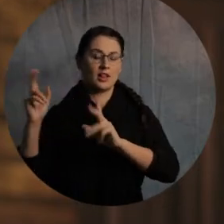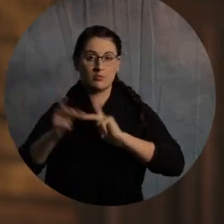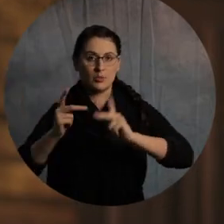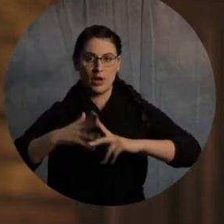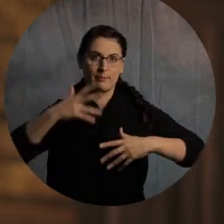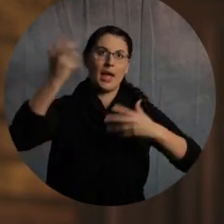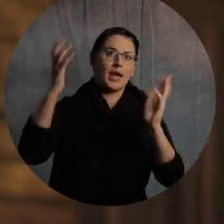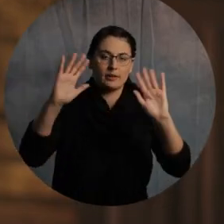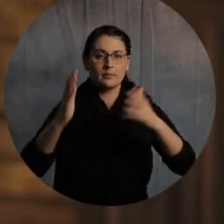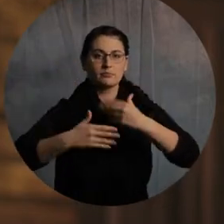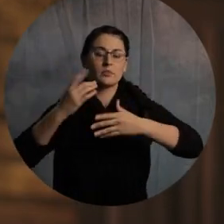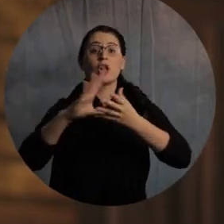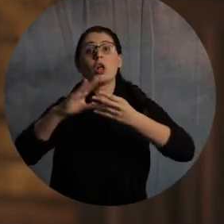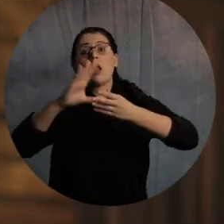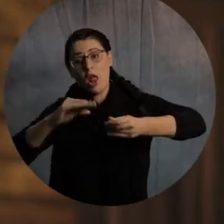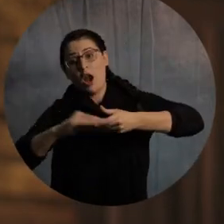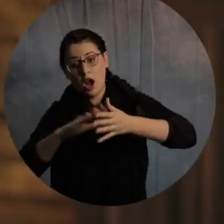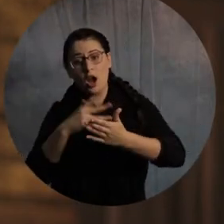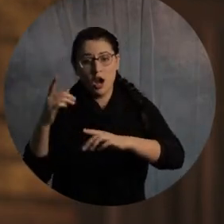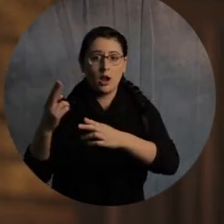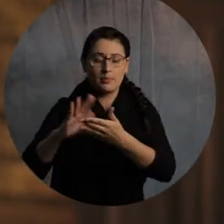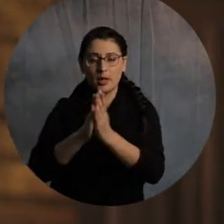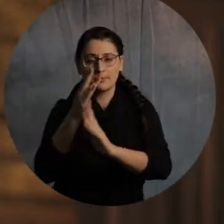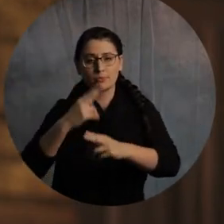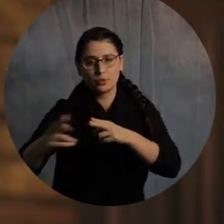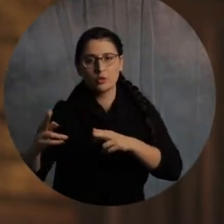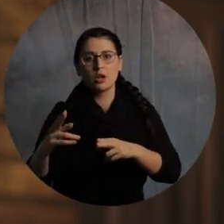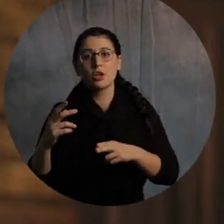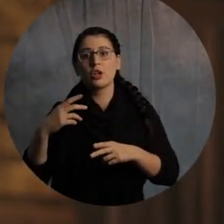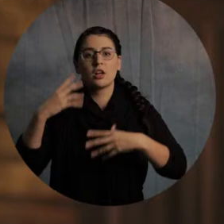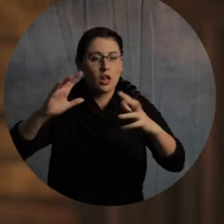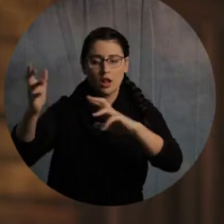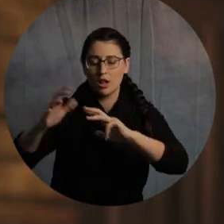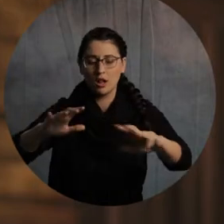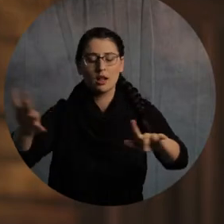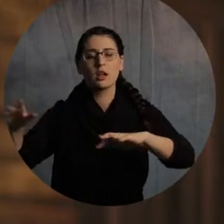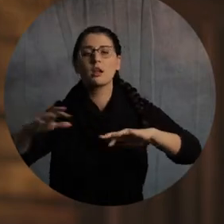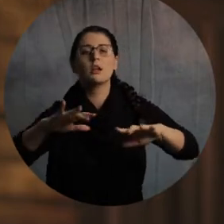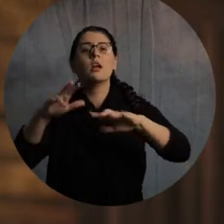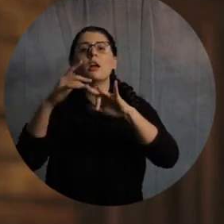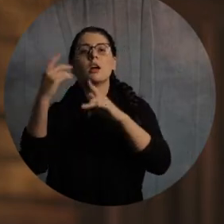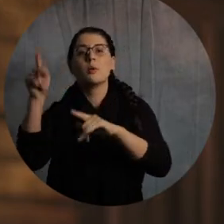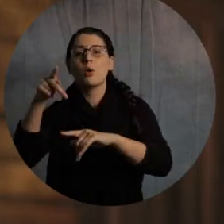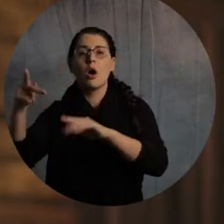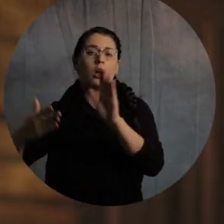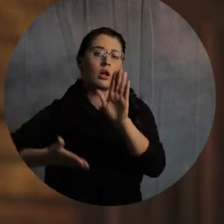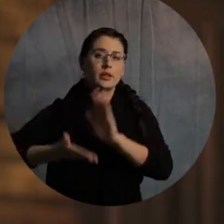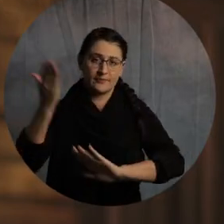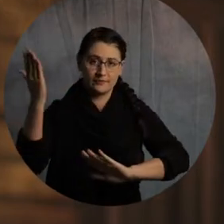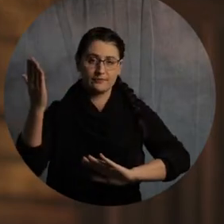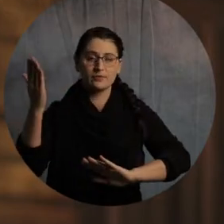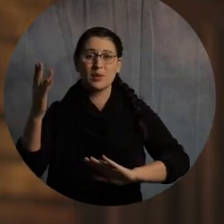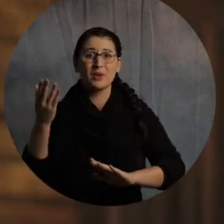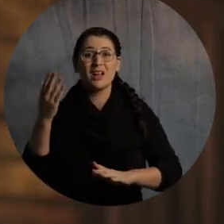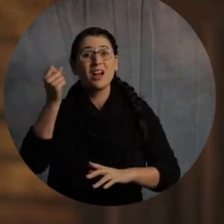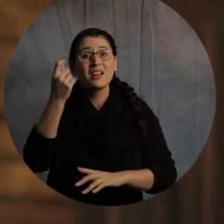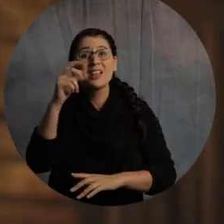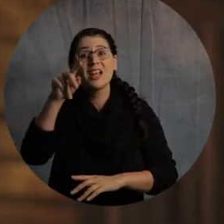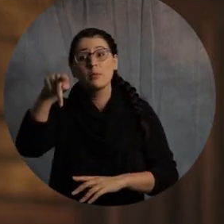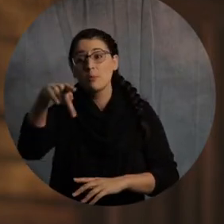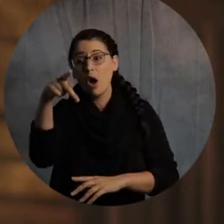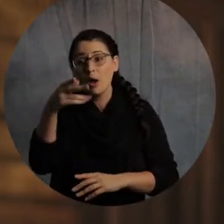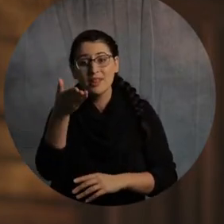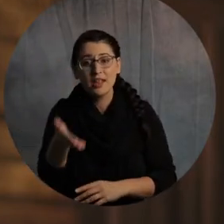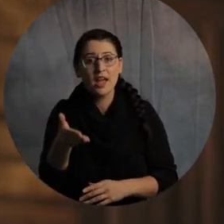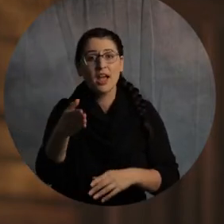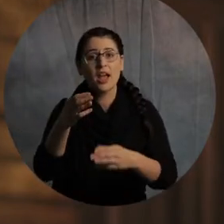get pretty mad, so long story short, it gets crazy, Paul leaves, does a bunch of ministries from other places, but he was in Ephesus for over two years doing ministry,